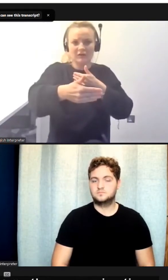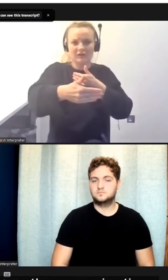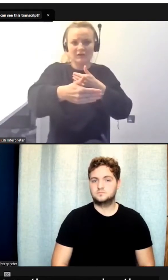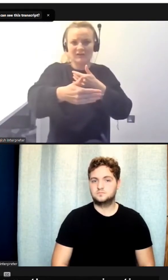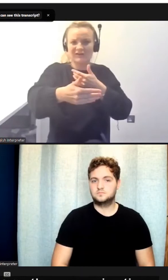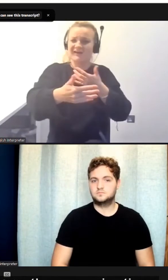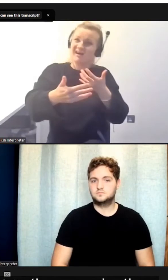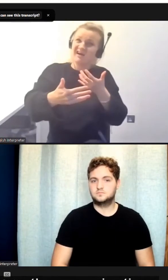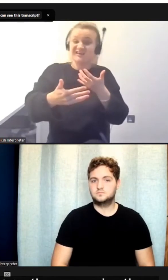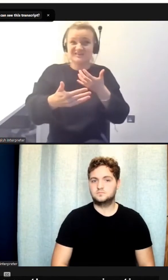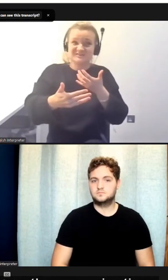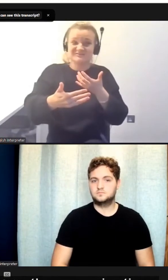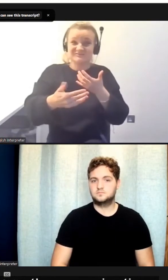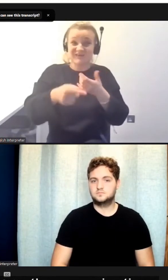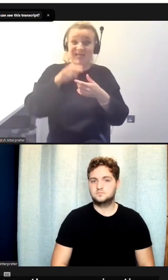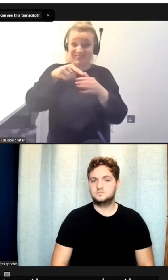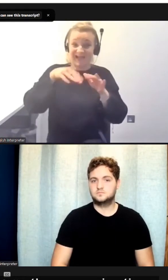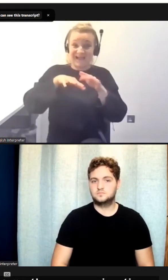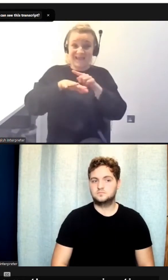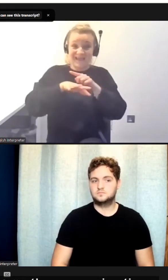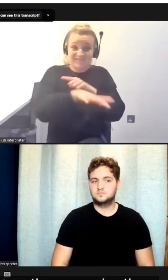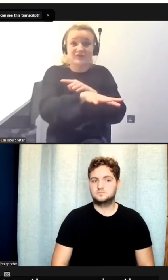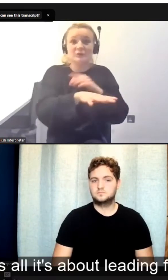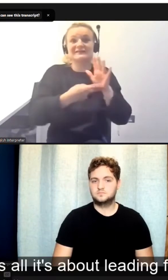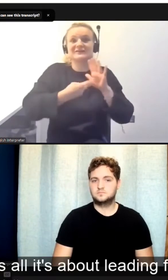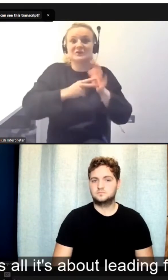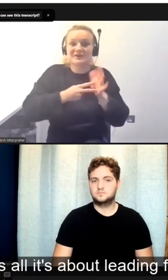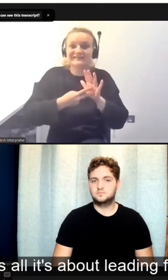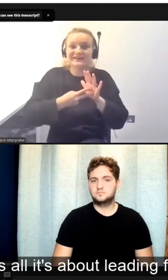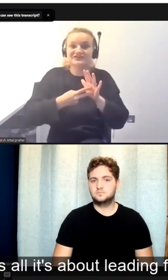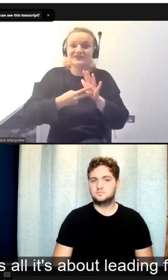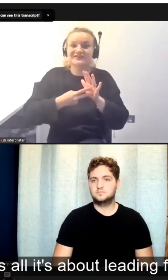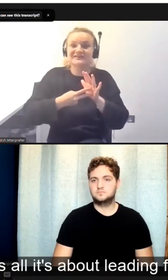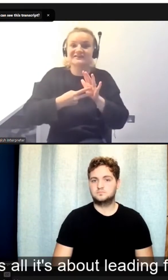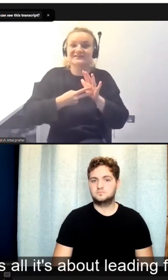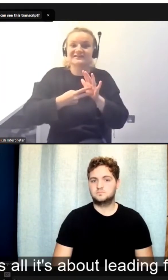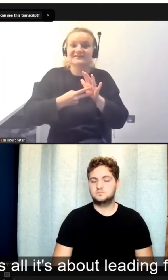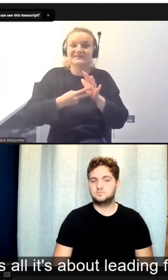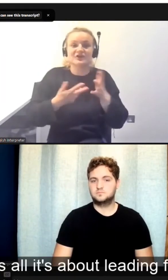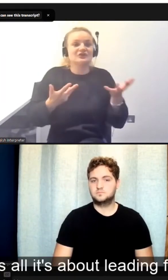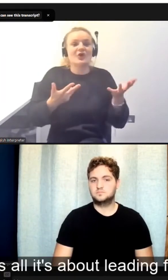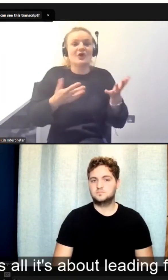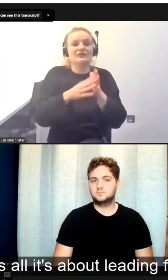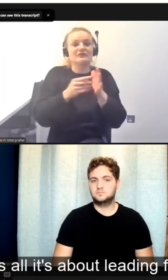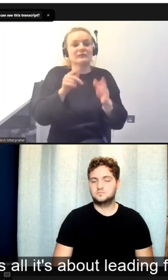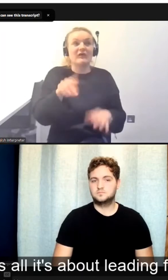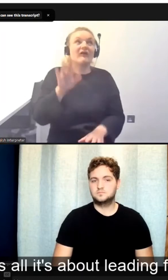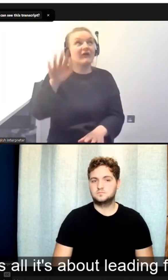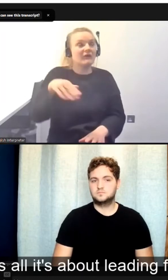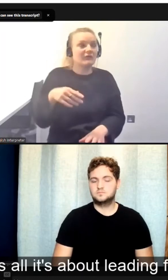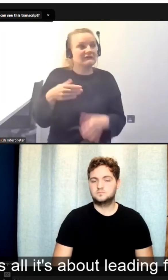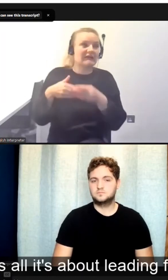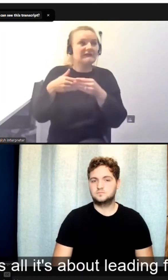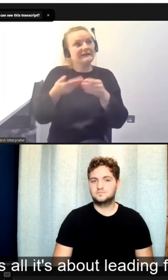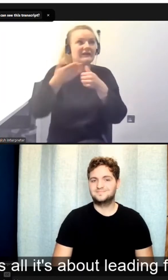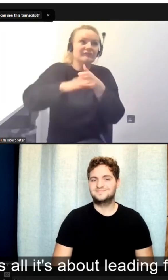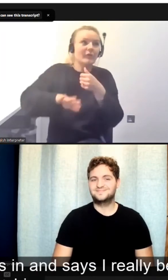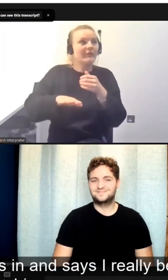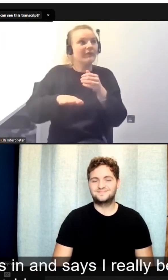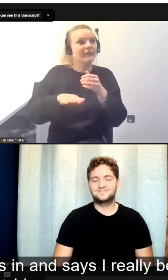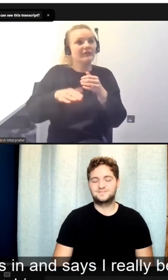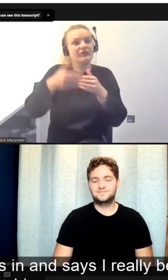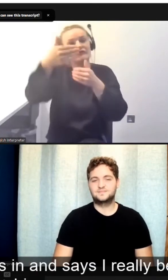That impacts and influences the organization. So everybody to a certain extent thinks, oh, it's about leading from the front. Now,